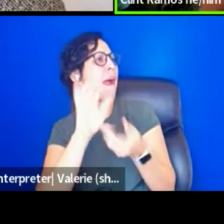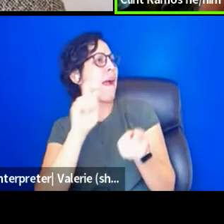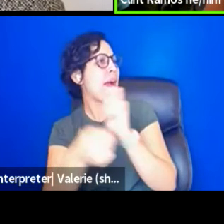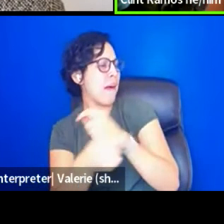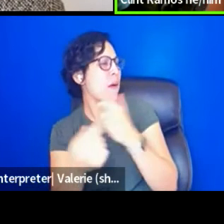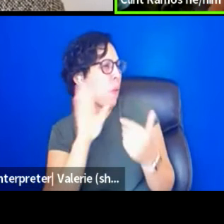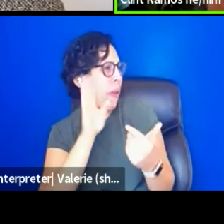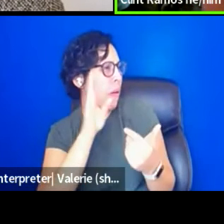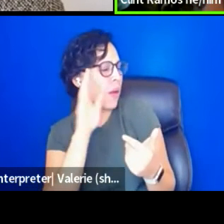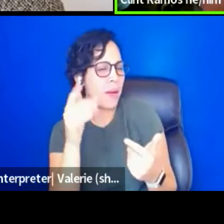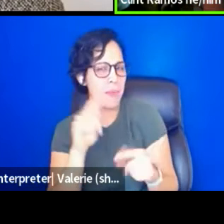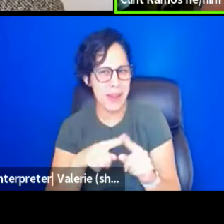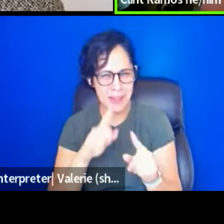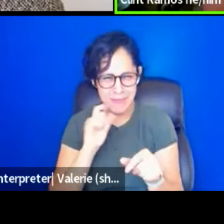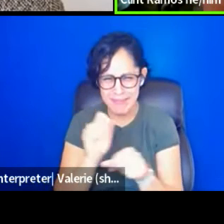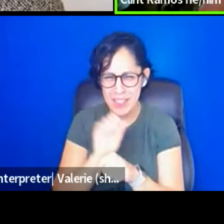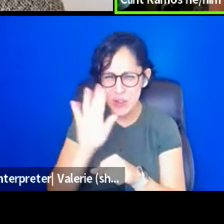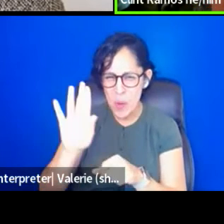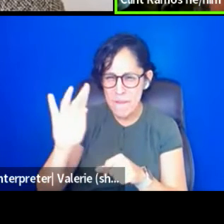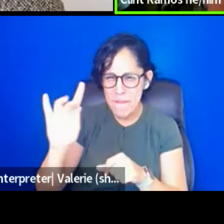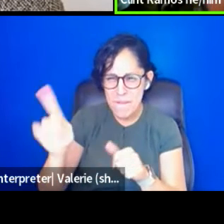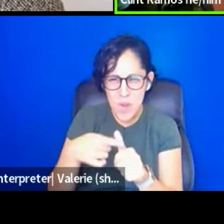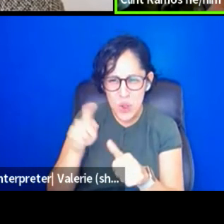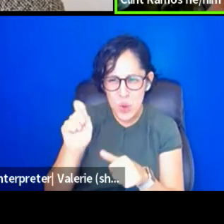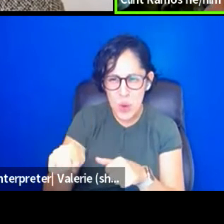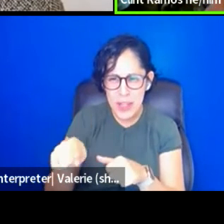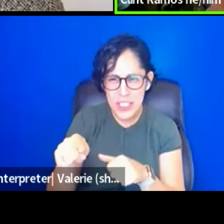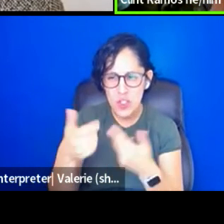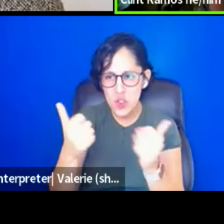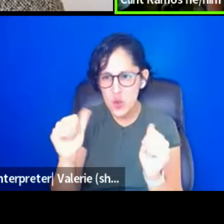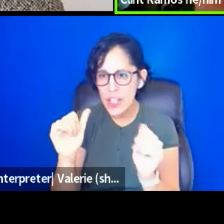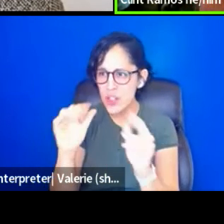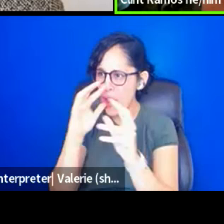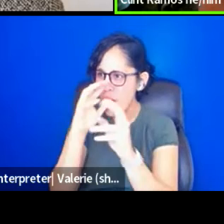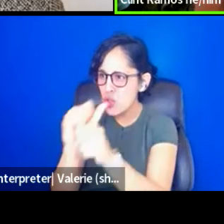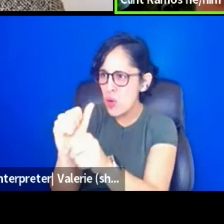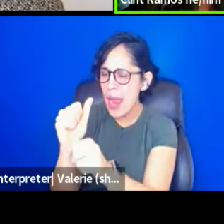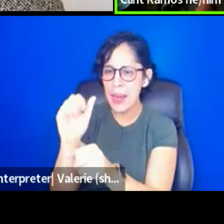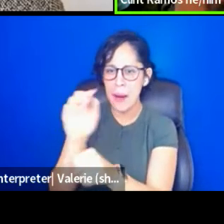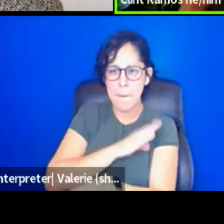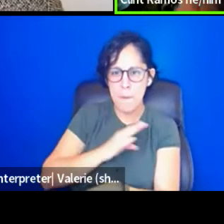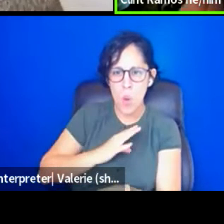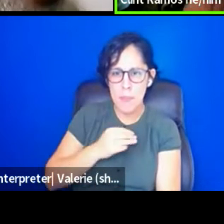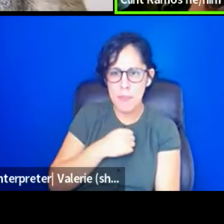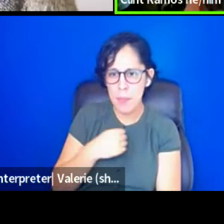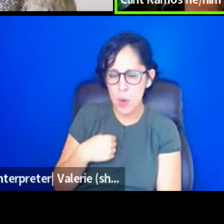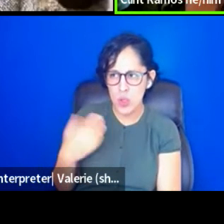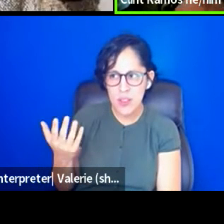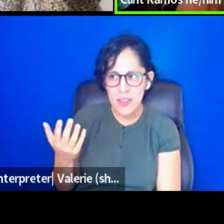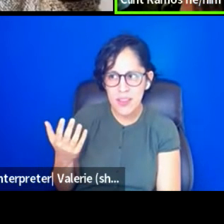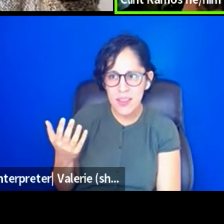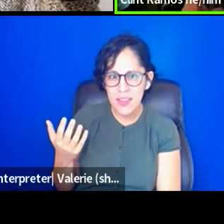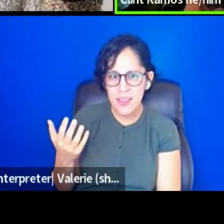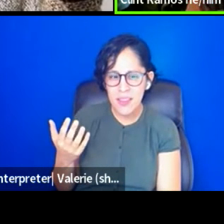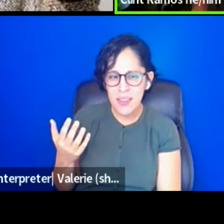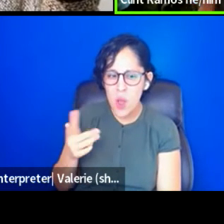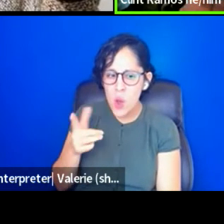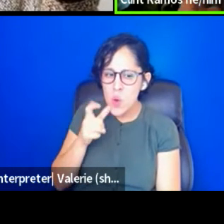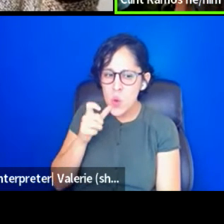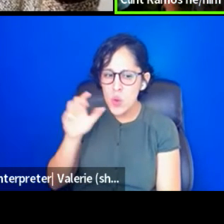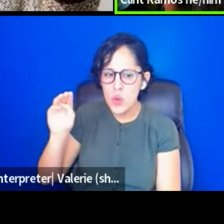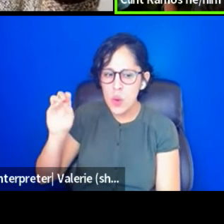like, your first ask should be when you try to attract board members is like, whose morals do we actually feel important?